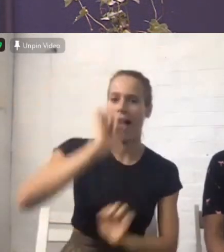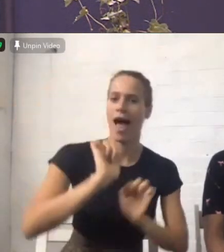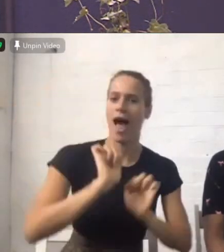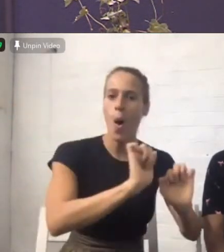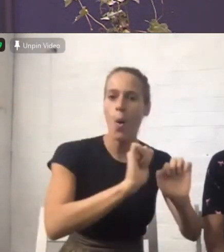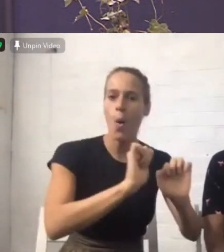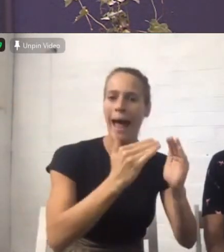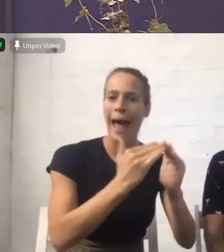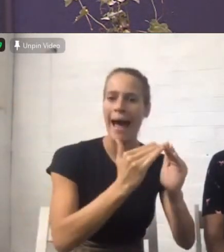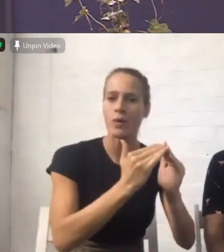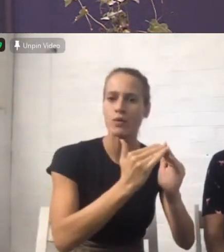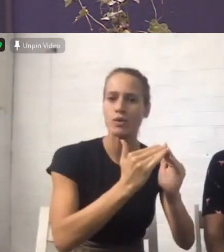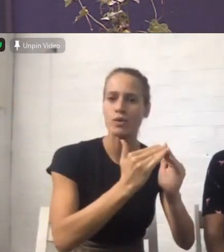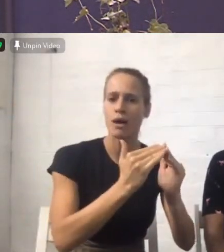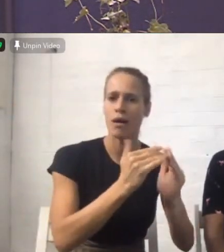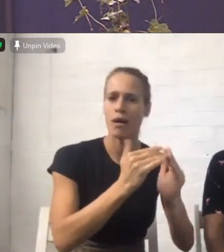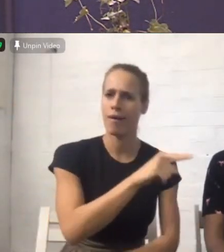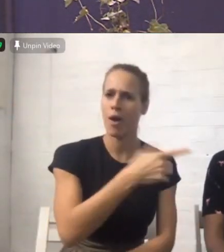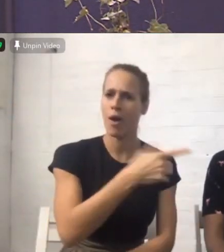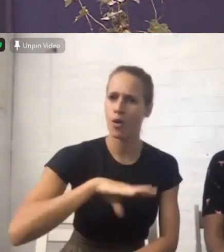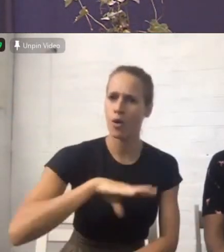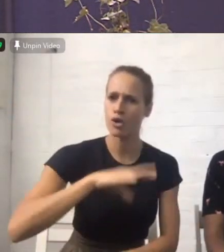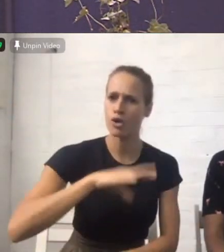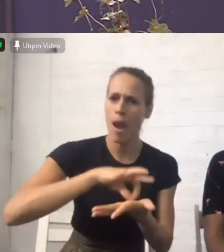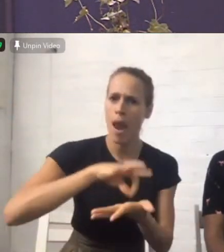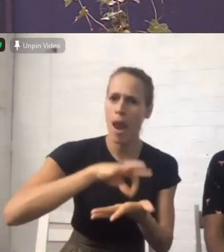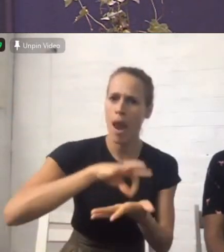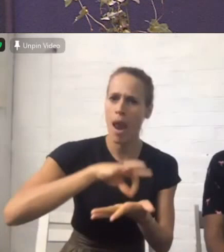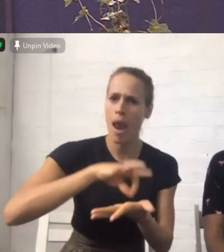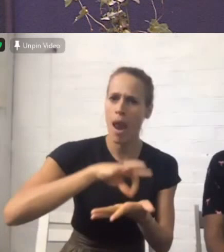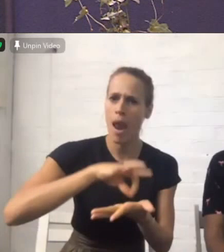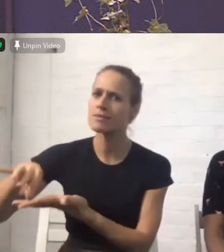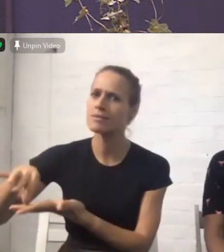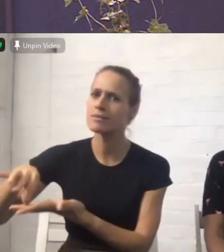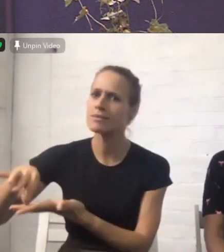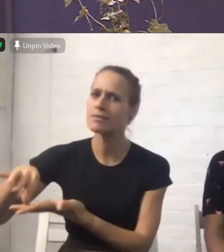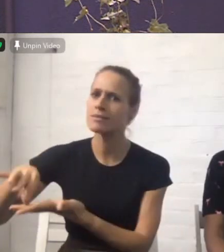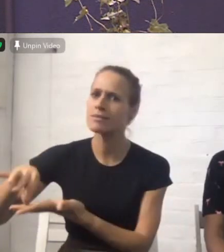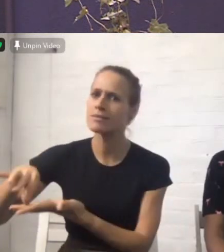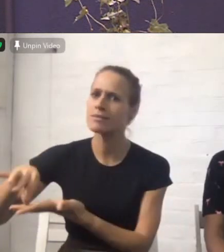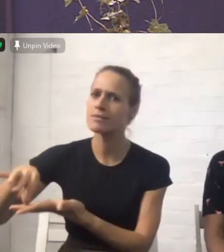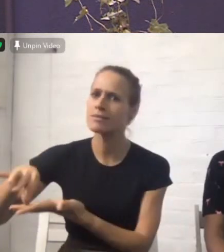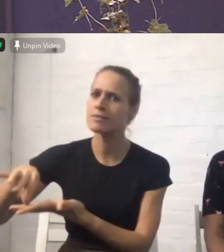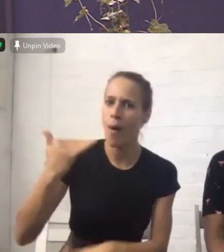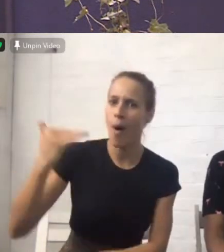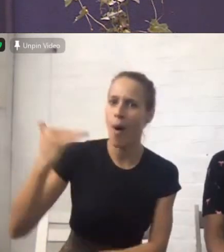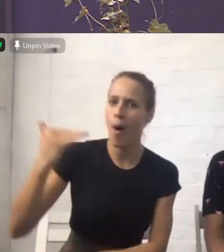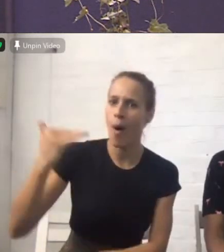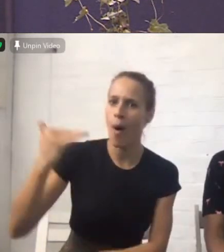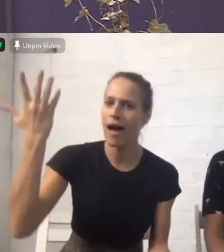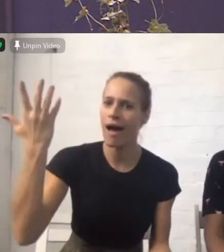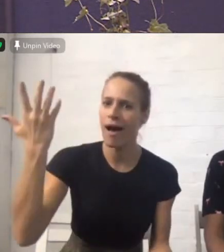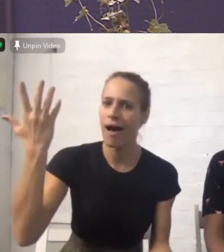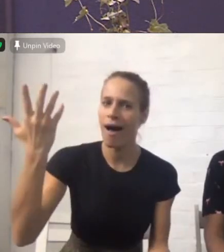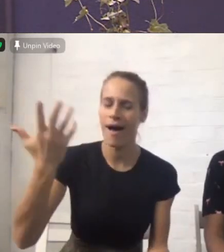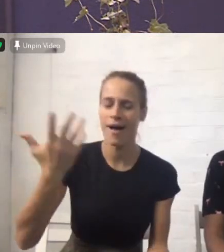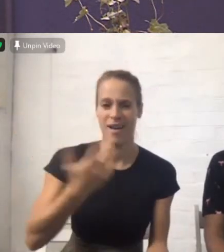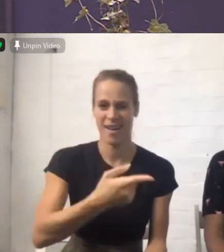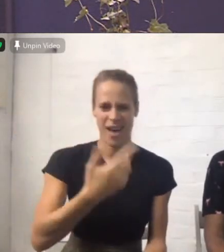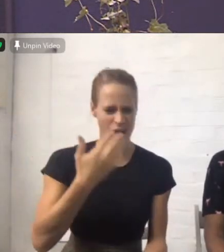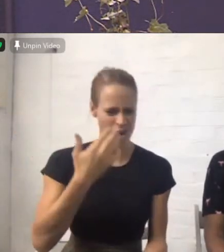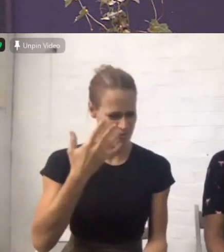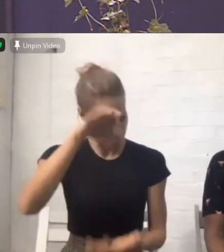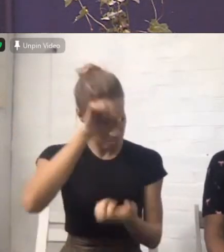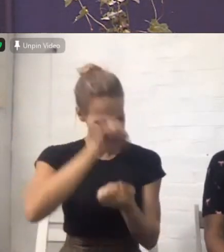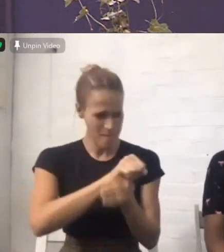know and now you know they're talking about plants and shrubs you know when I had my first house I started